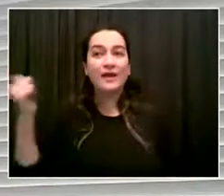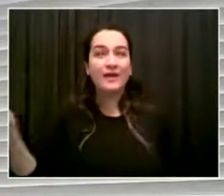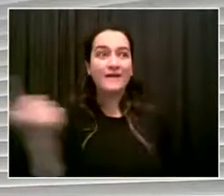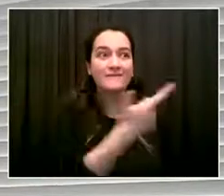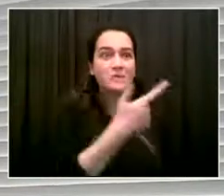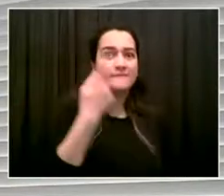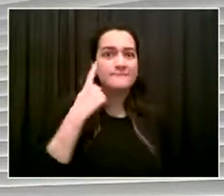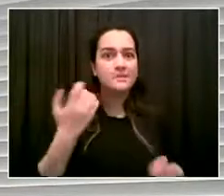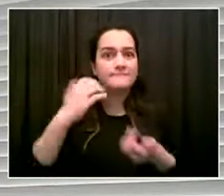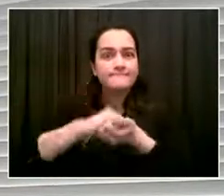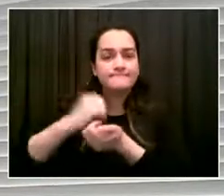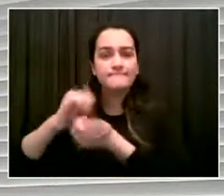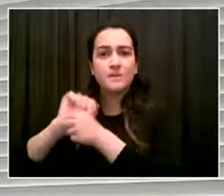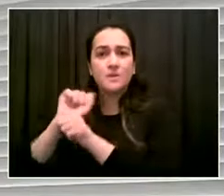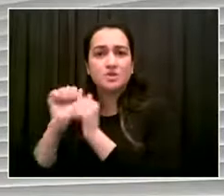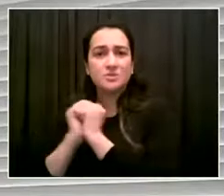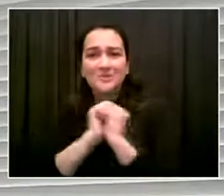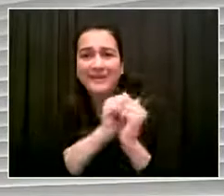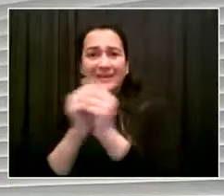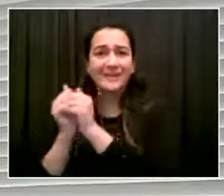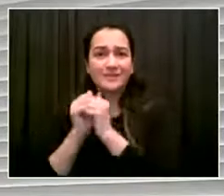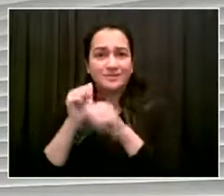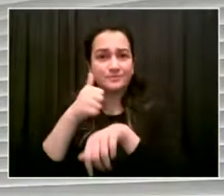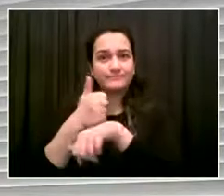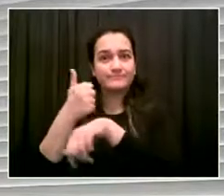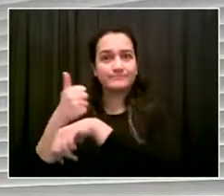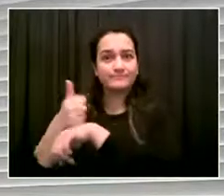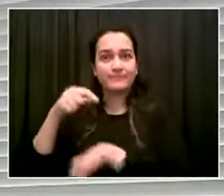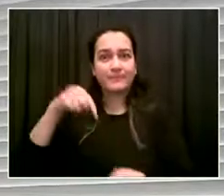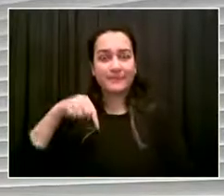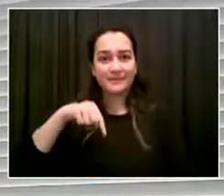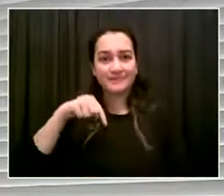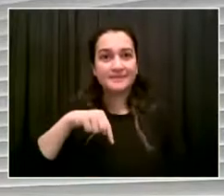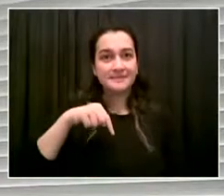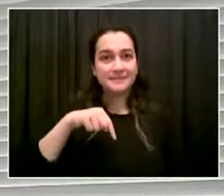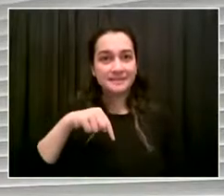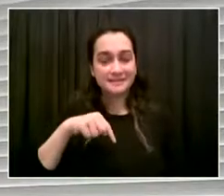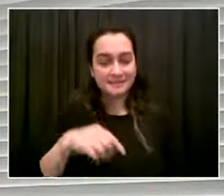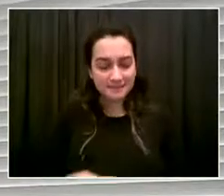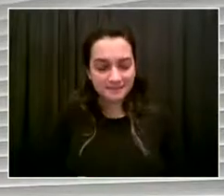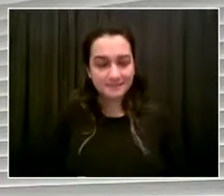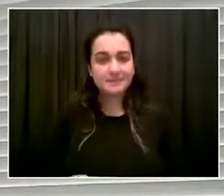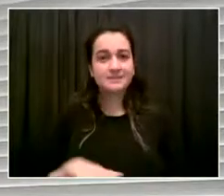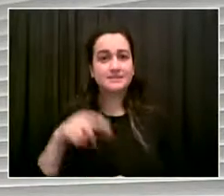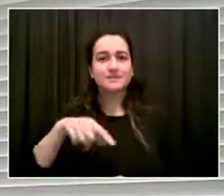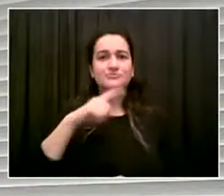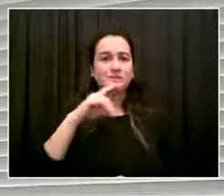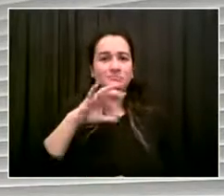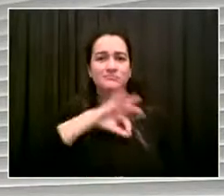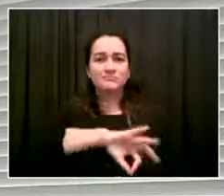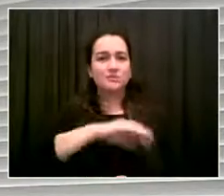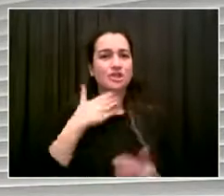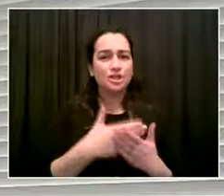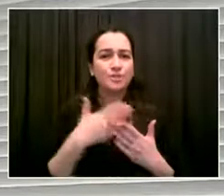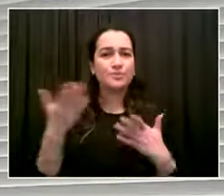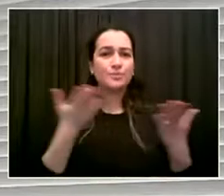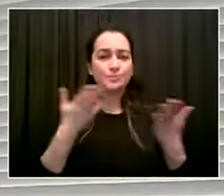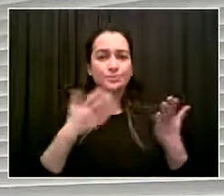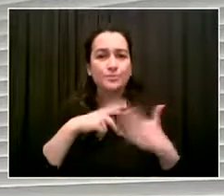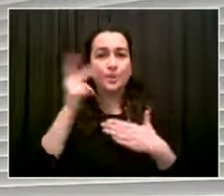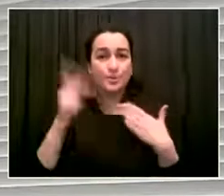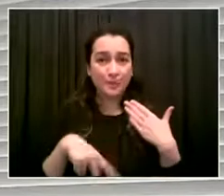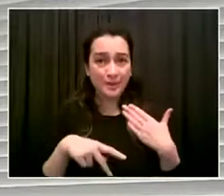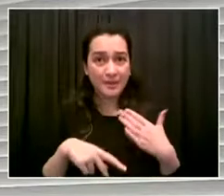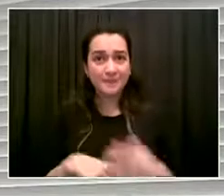families precisely to fight for the services for our children. I couldn't be prouder to have you on the council. I know I've been persistent about getting UPK